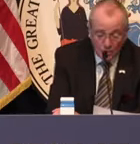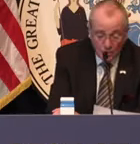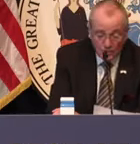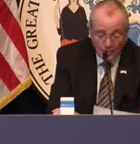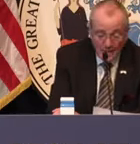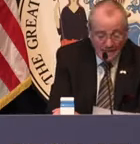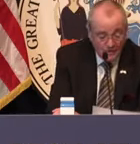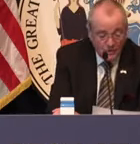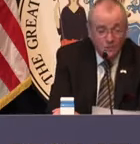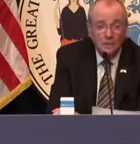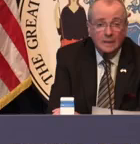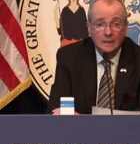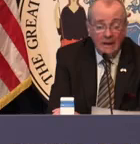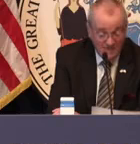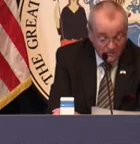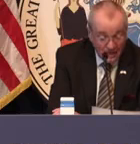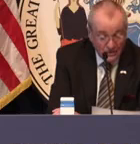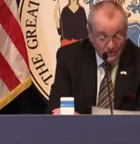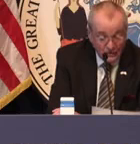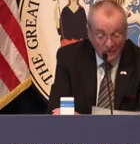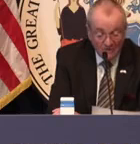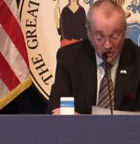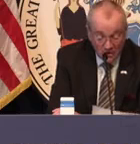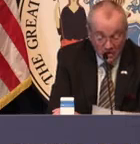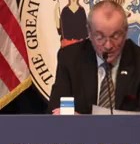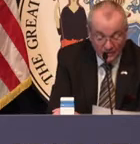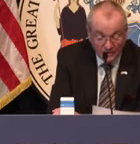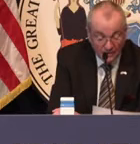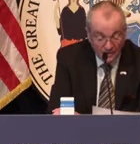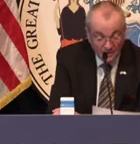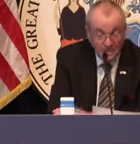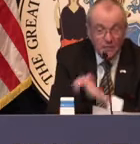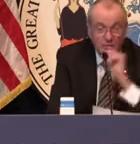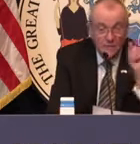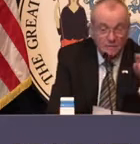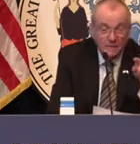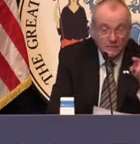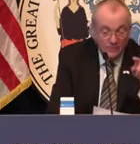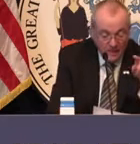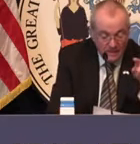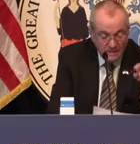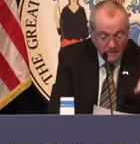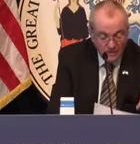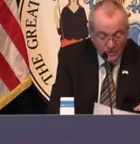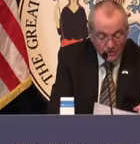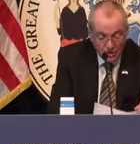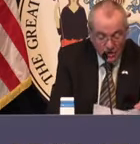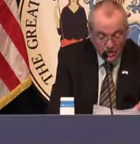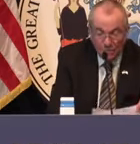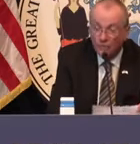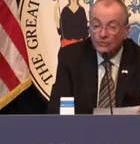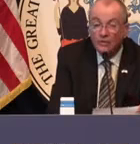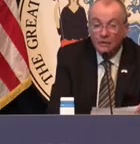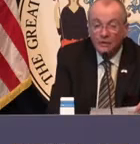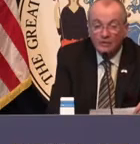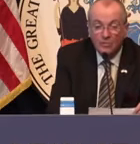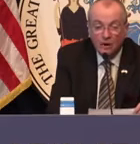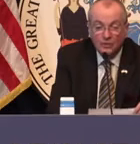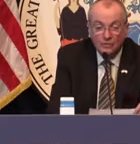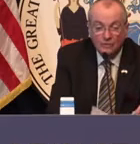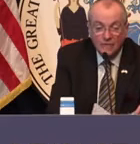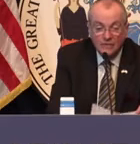while 282 live patients left our hospitals. Here are the emittance and discharge numbers